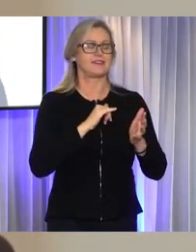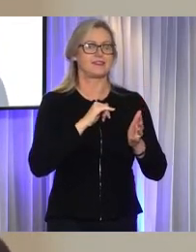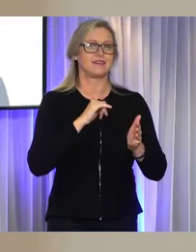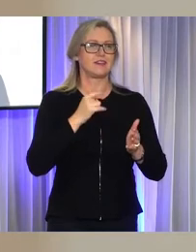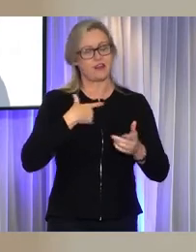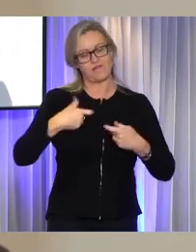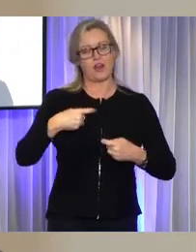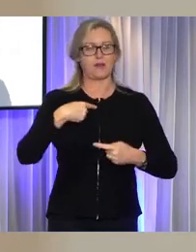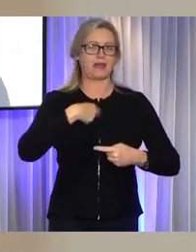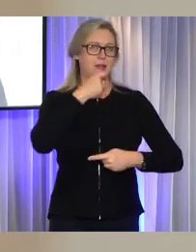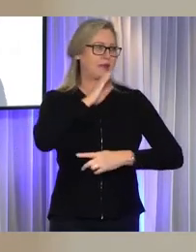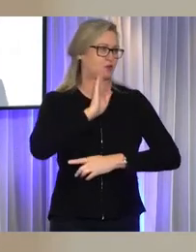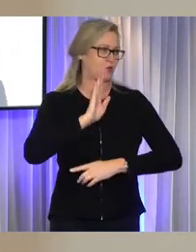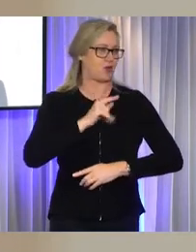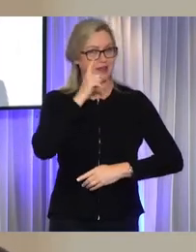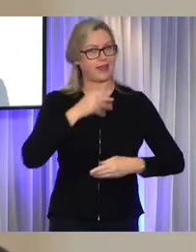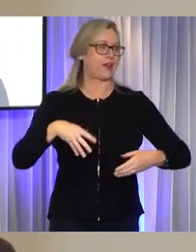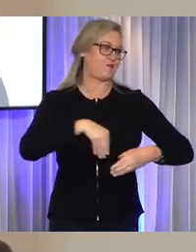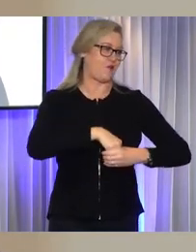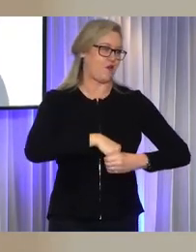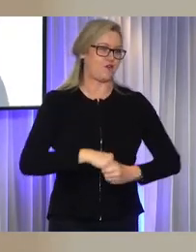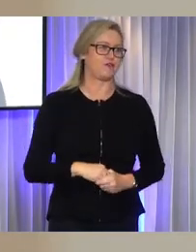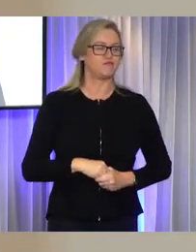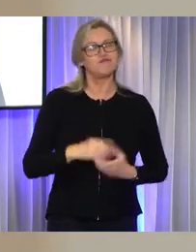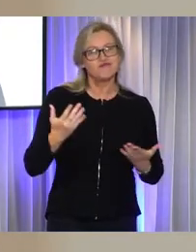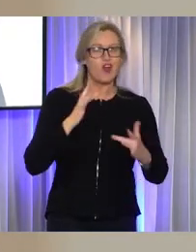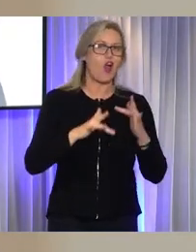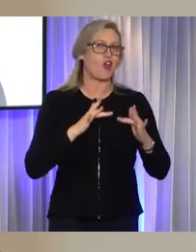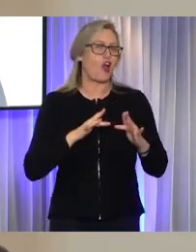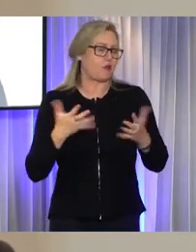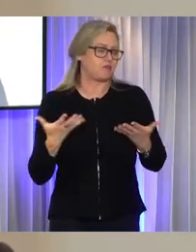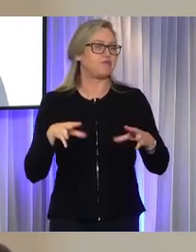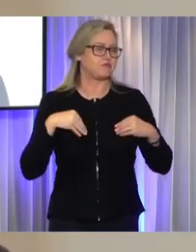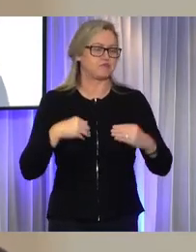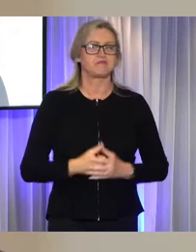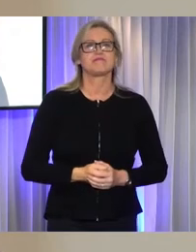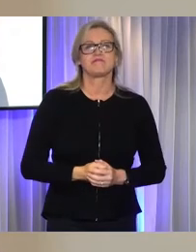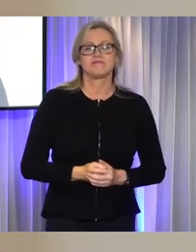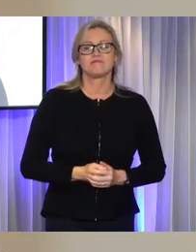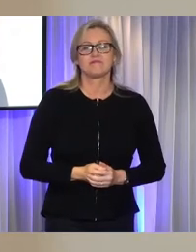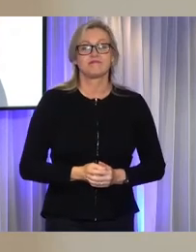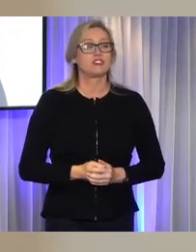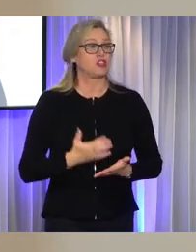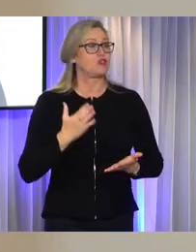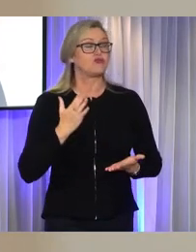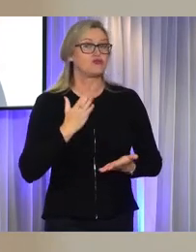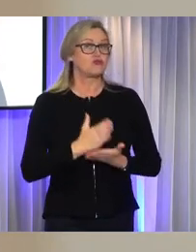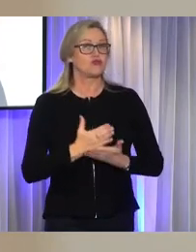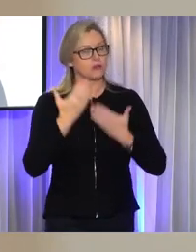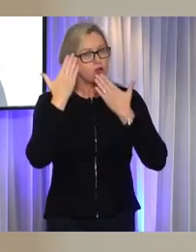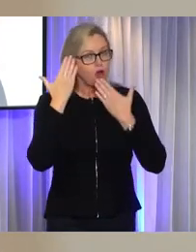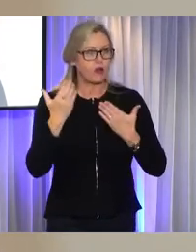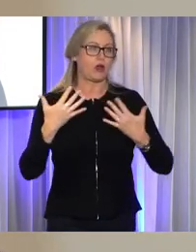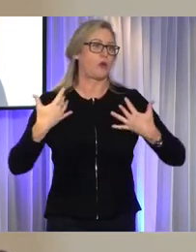so I can still participate at least in a virtual capacity. Let me say what an honour it is, what a